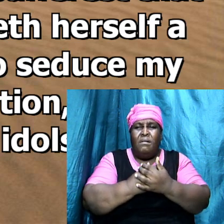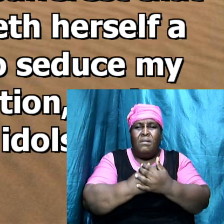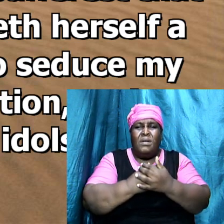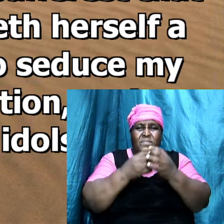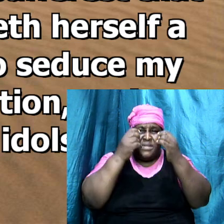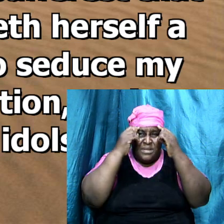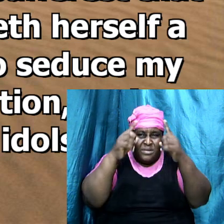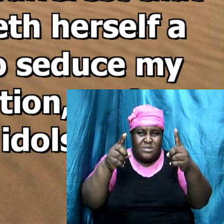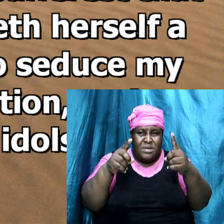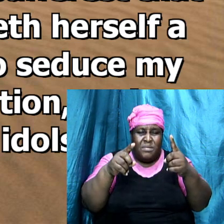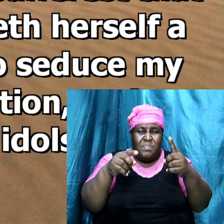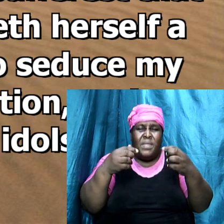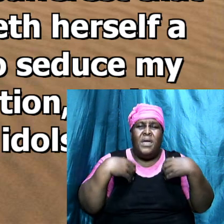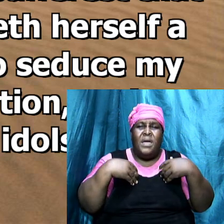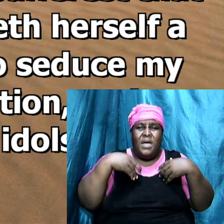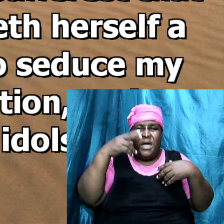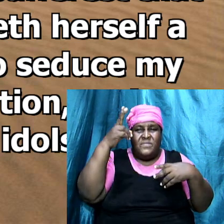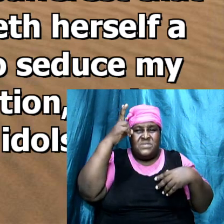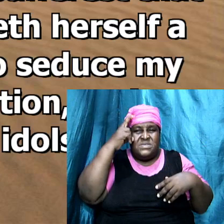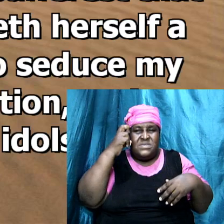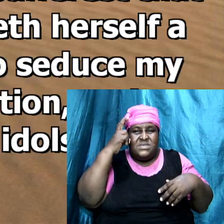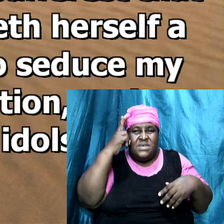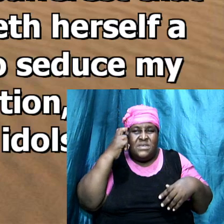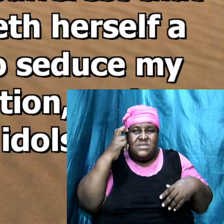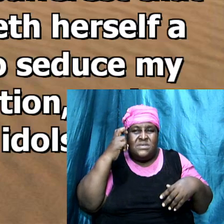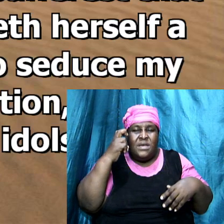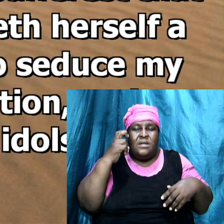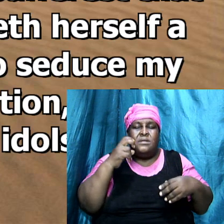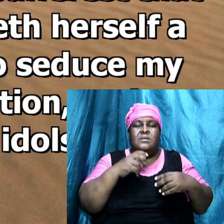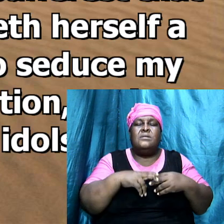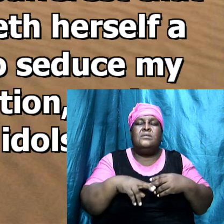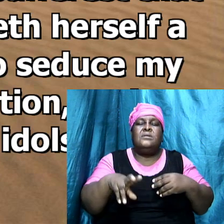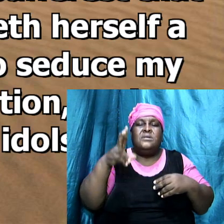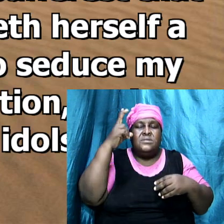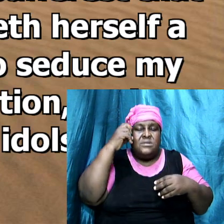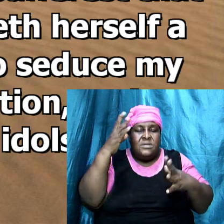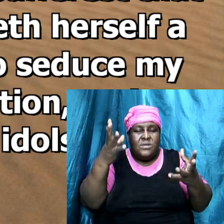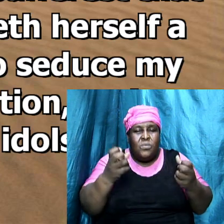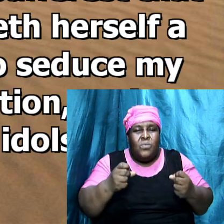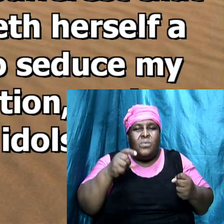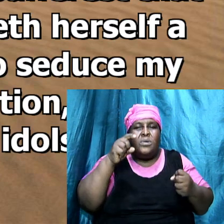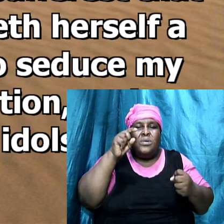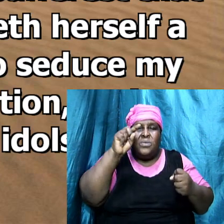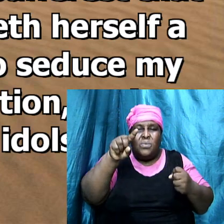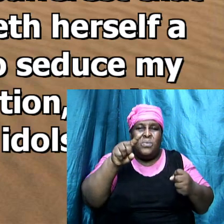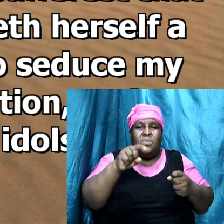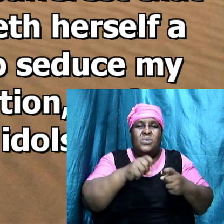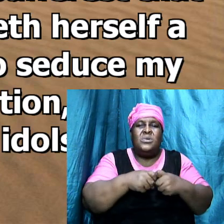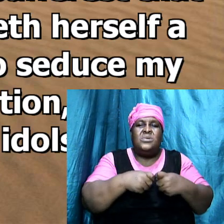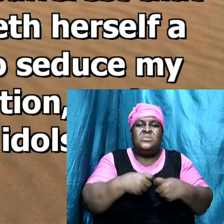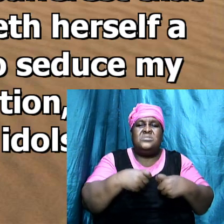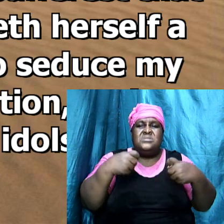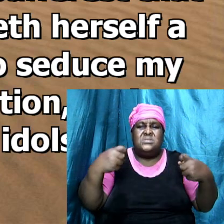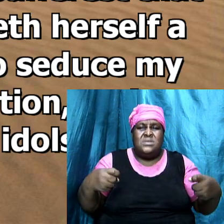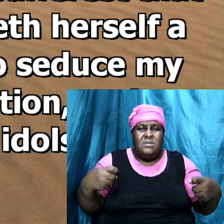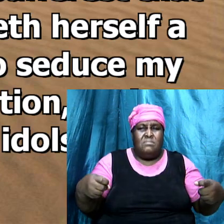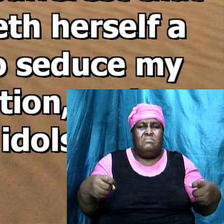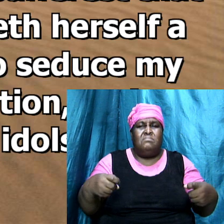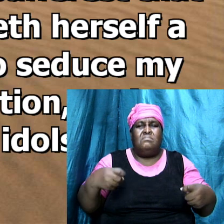and this is what satan wanted to defile the temple he wanted to